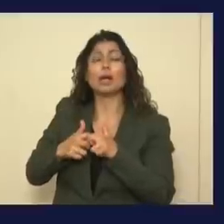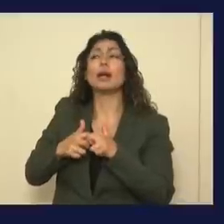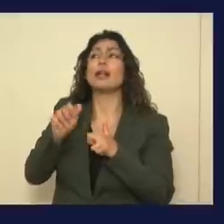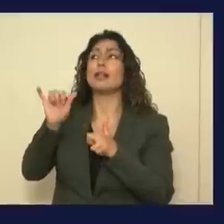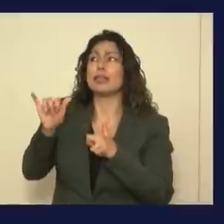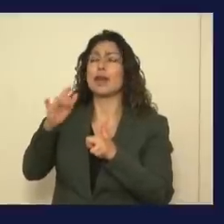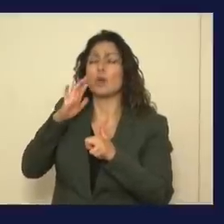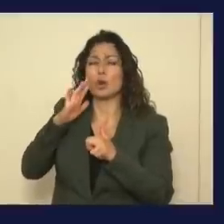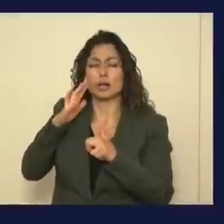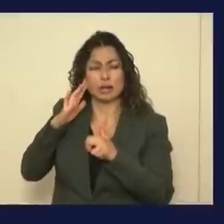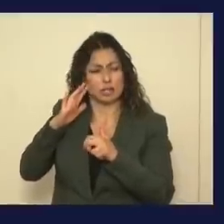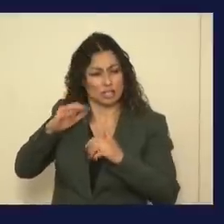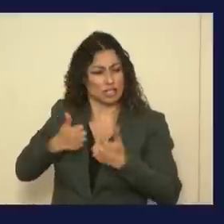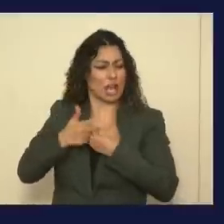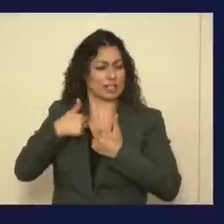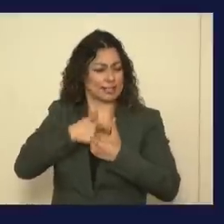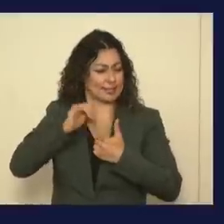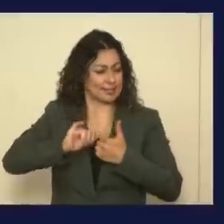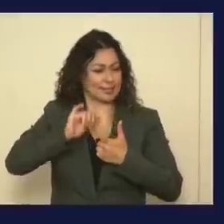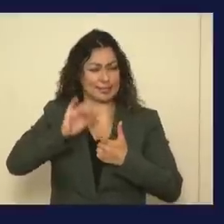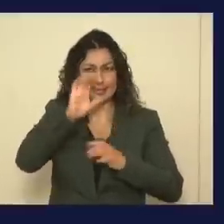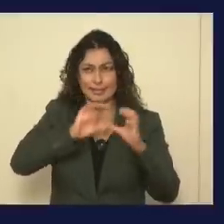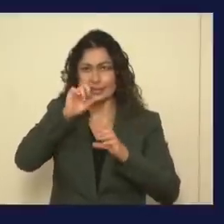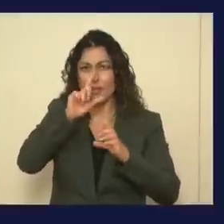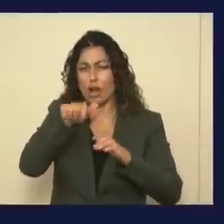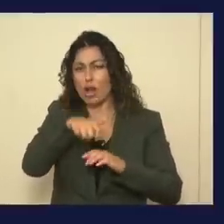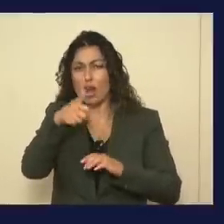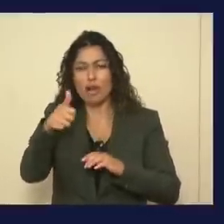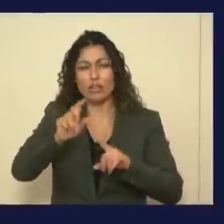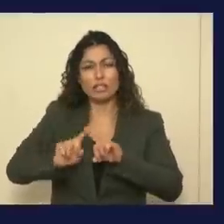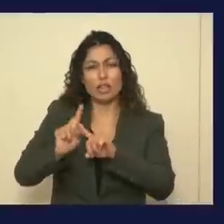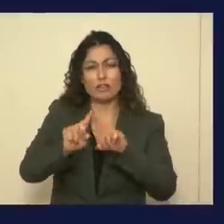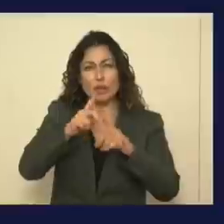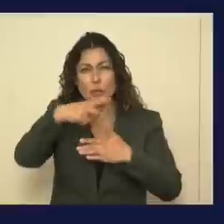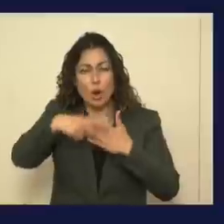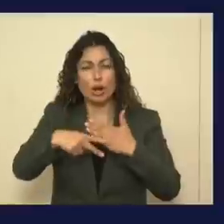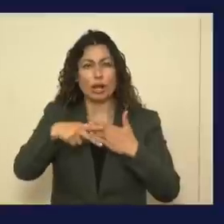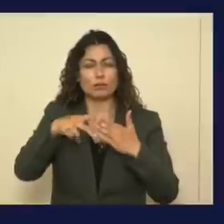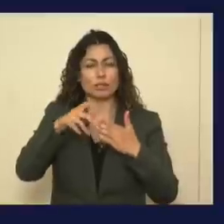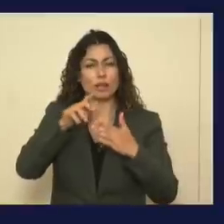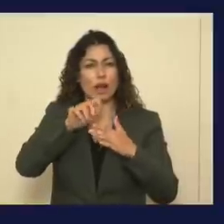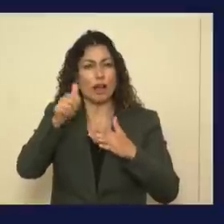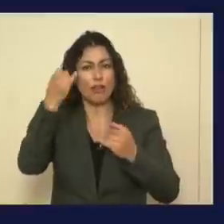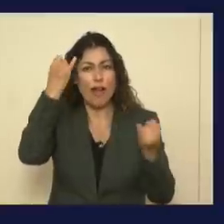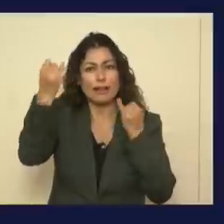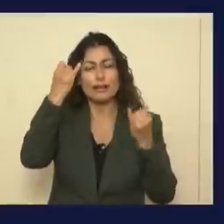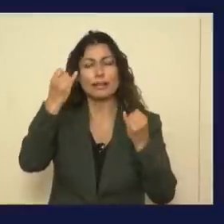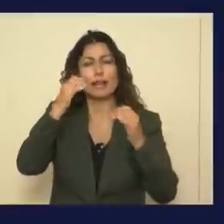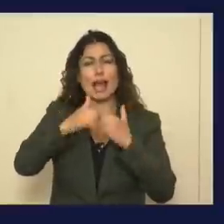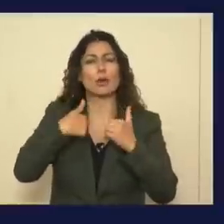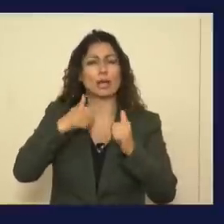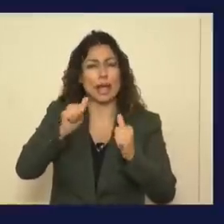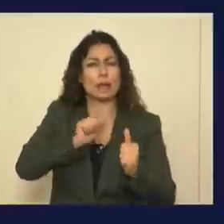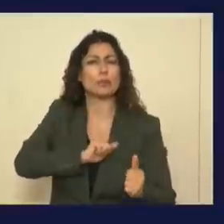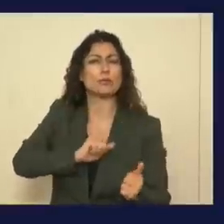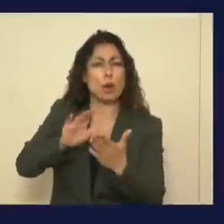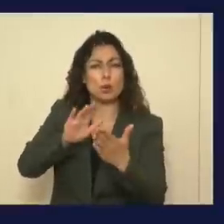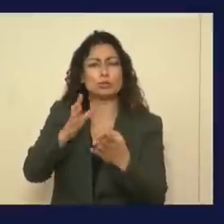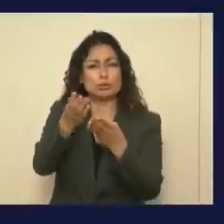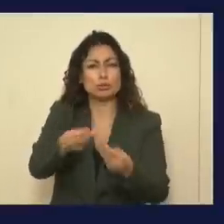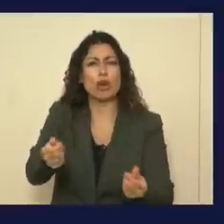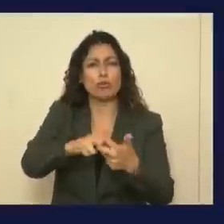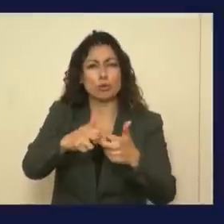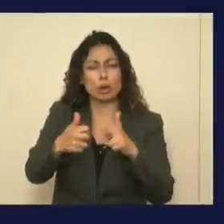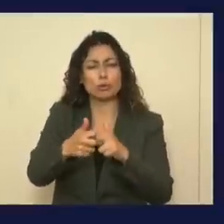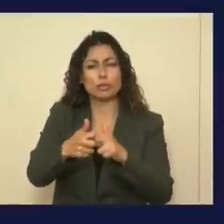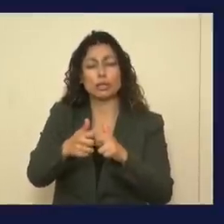us to look for other programs and ideas in any number of ways, including in the ways in which we're getting our All Together